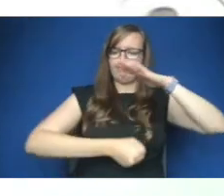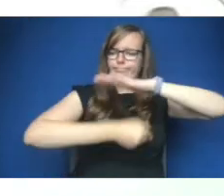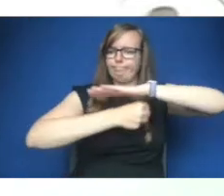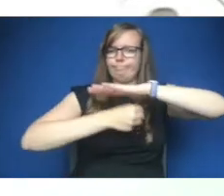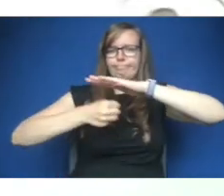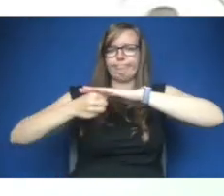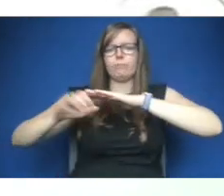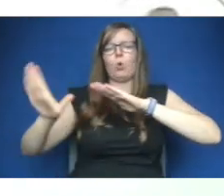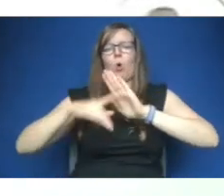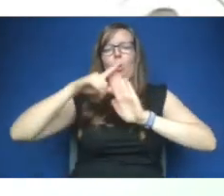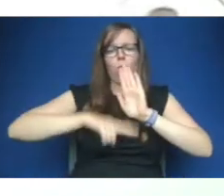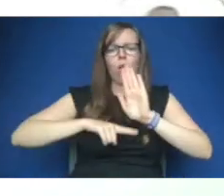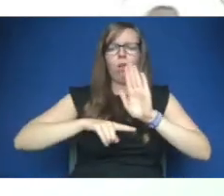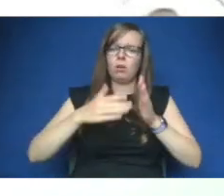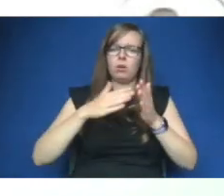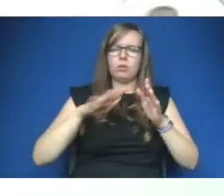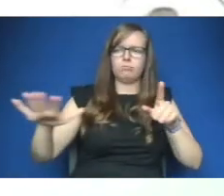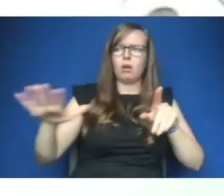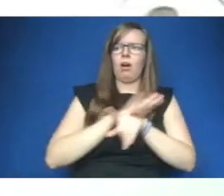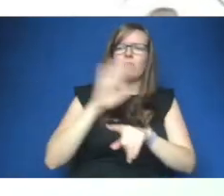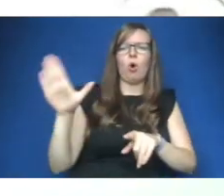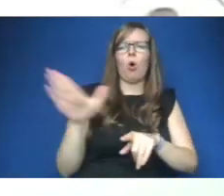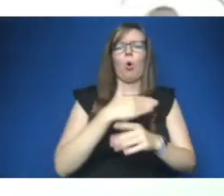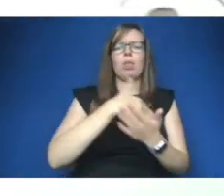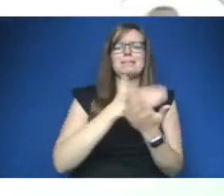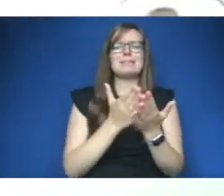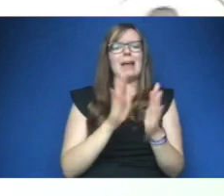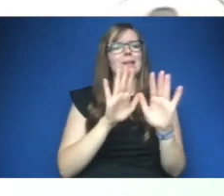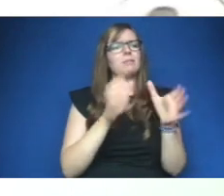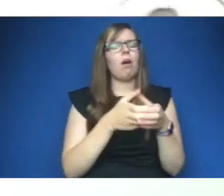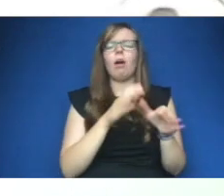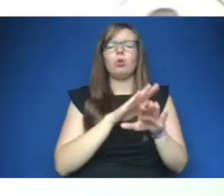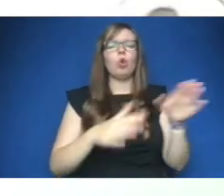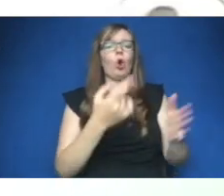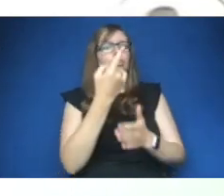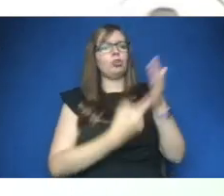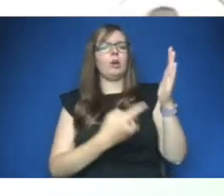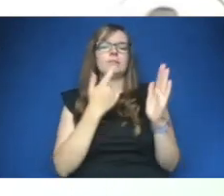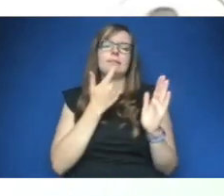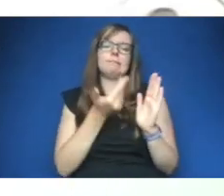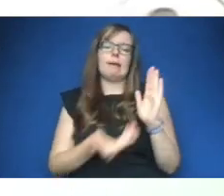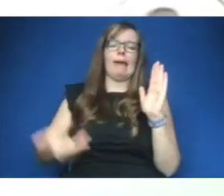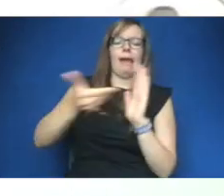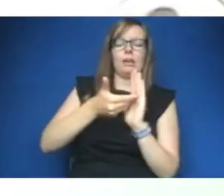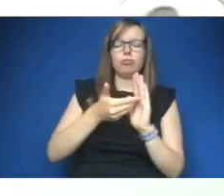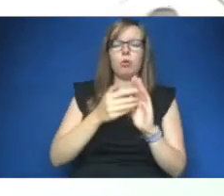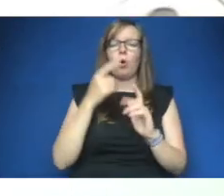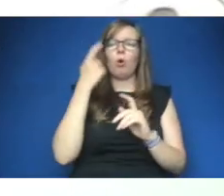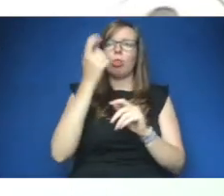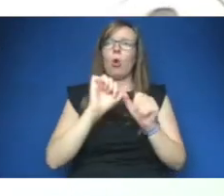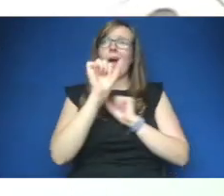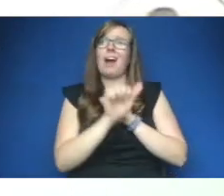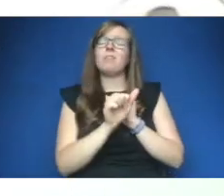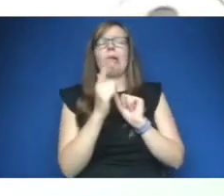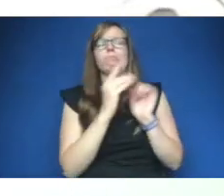across sectors and it shouldn't just be about an add-on or an afterthought and this is what i think